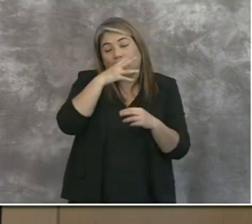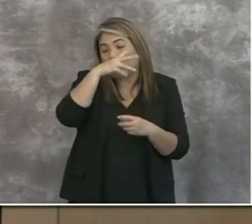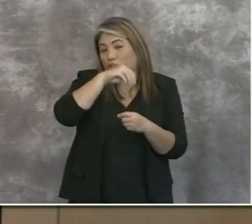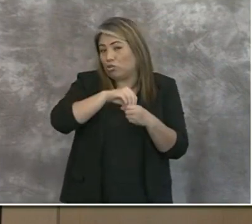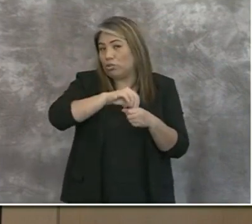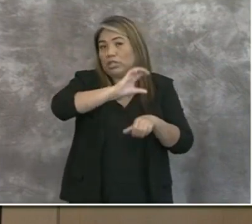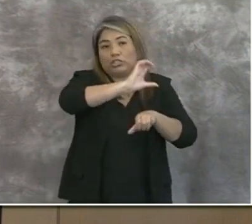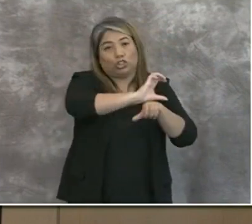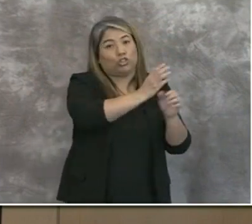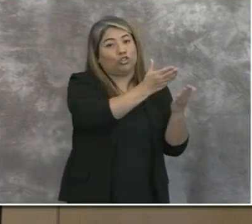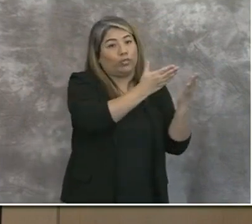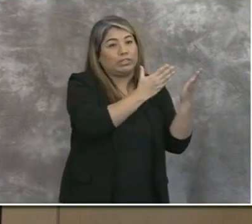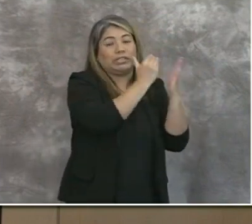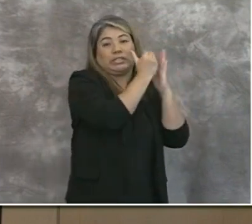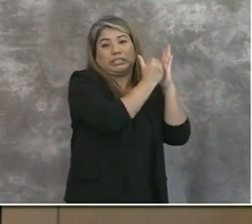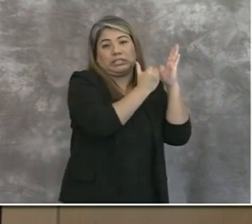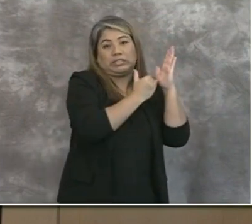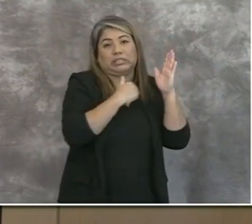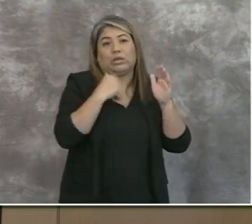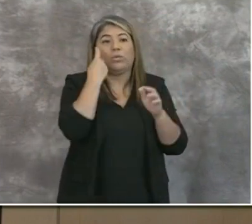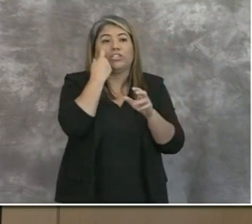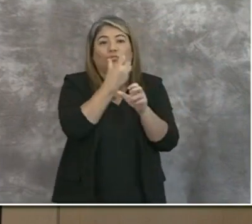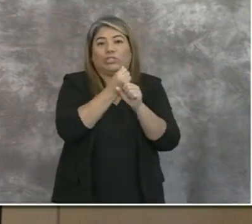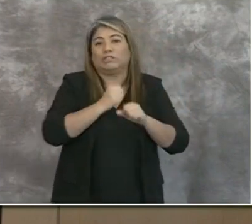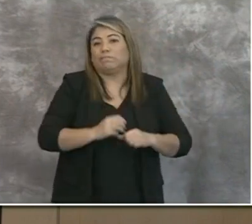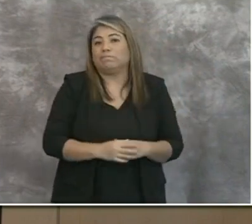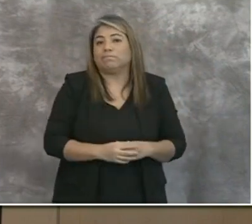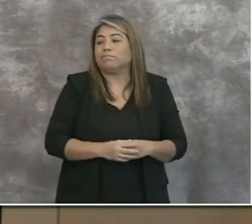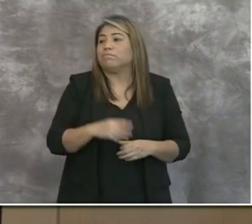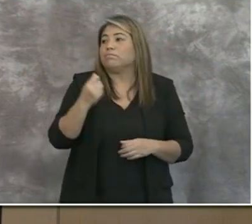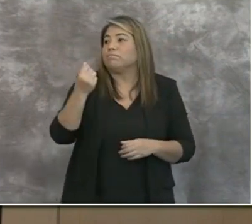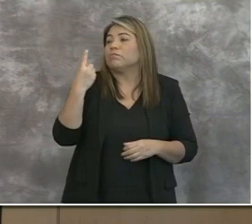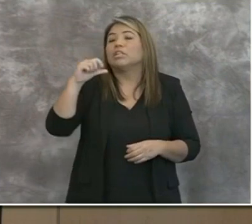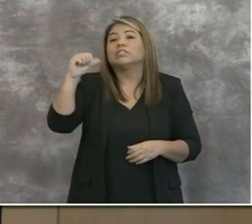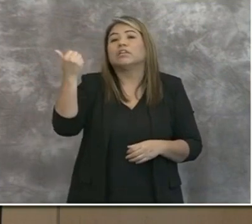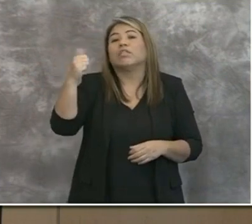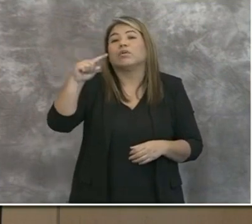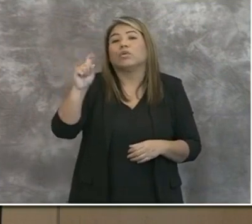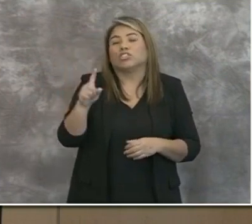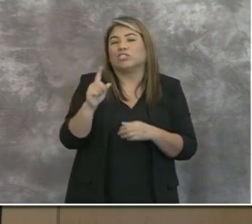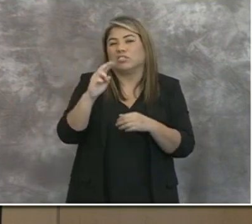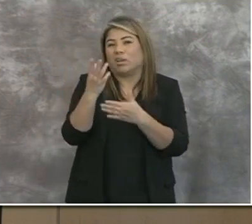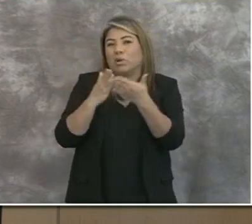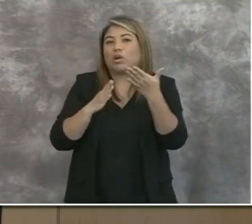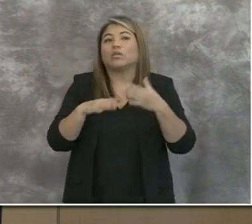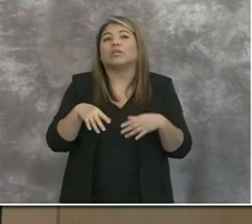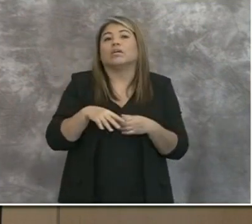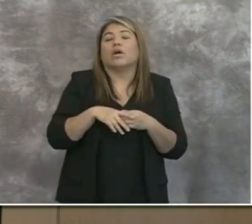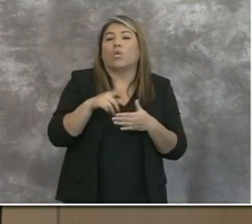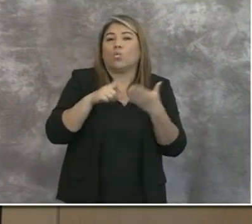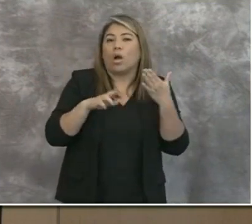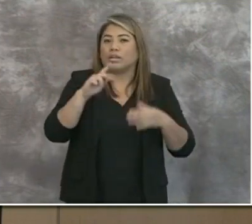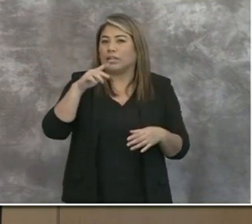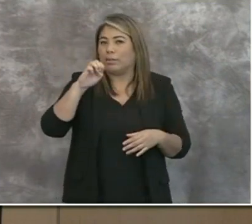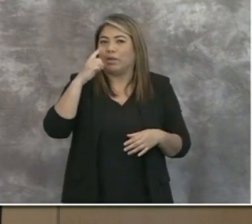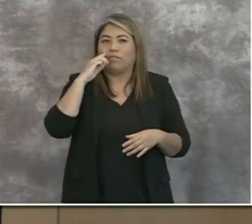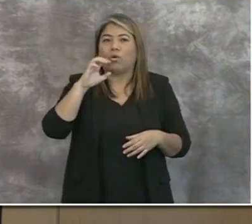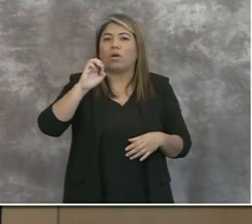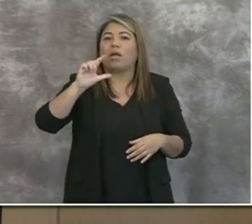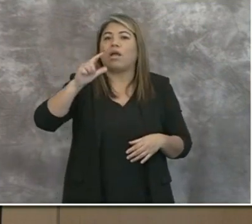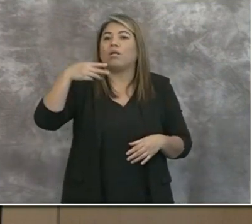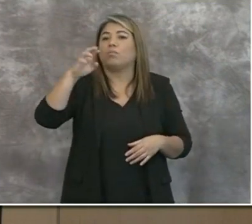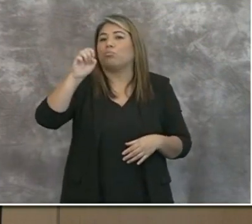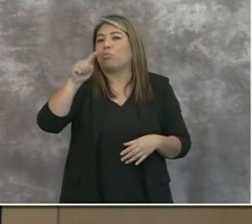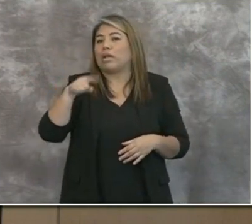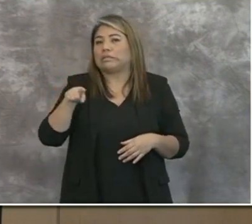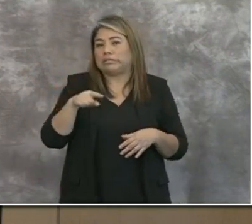in the church services guidance that we recently received. And the second part of her question, what is the update for El Prez reopening?